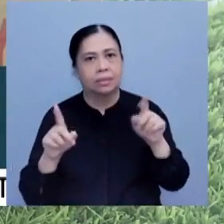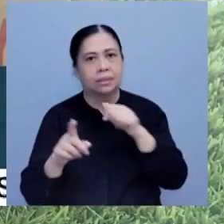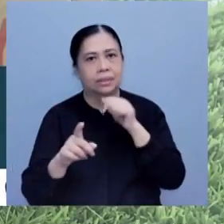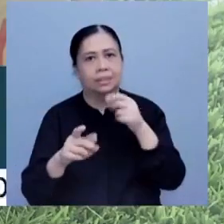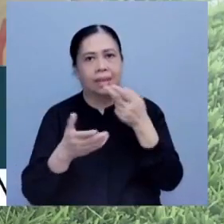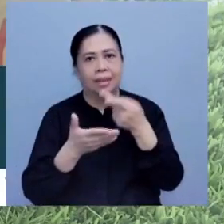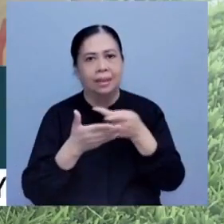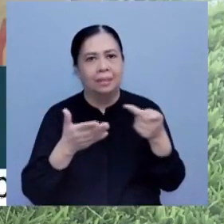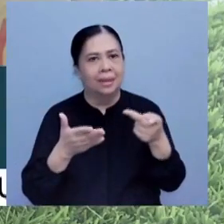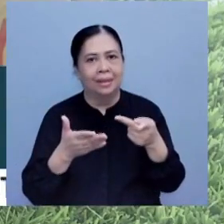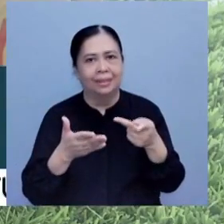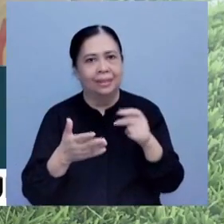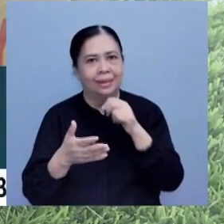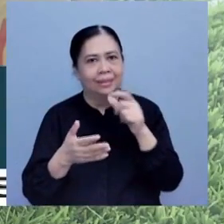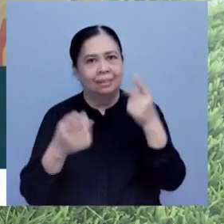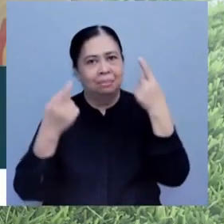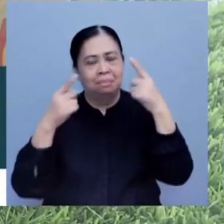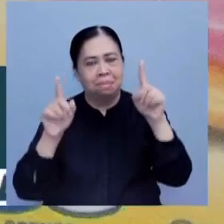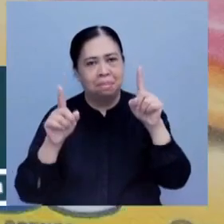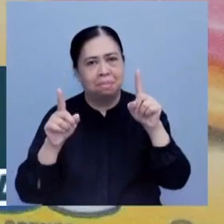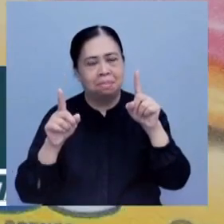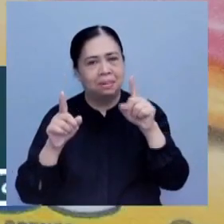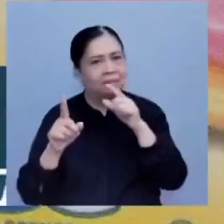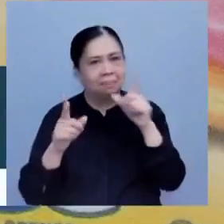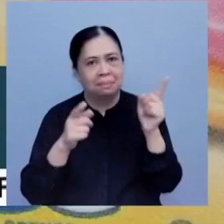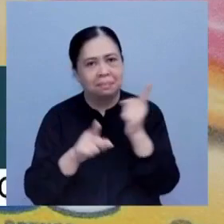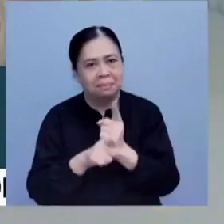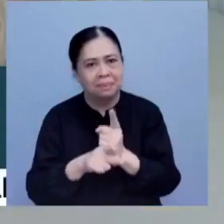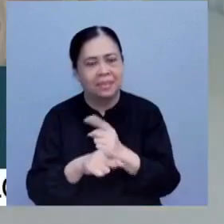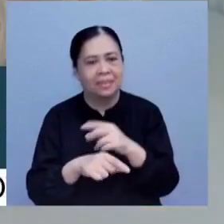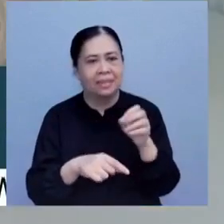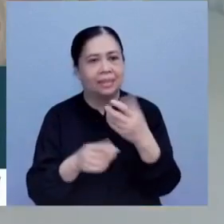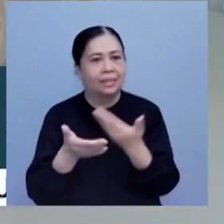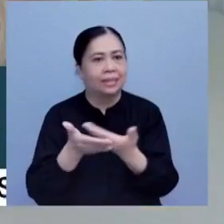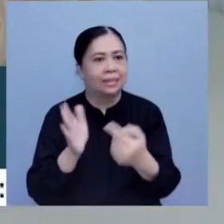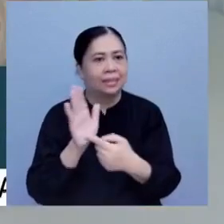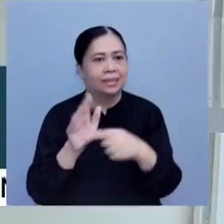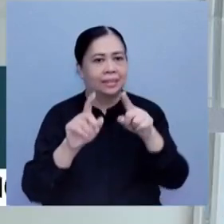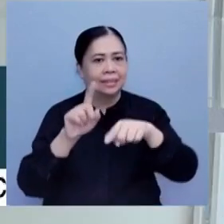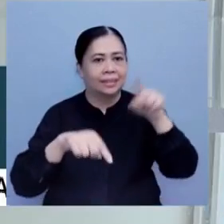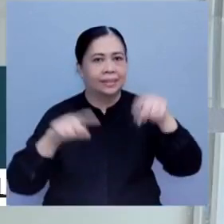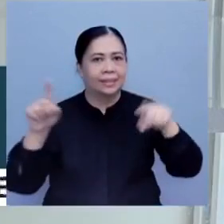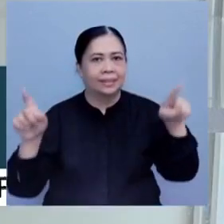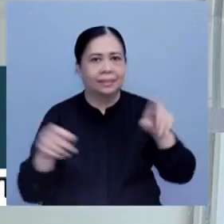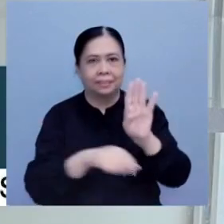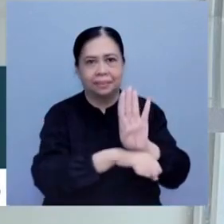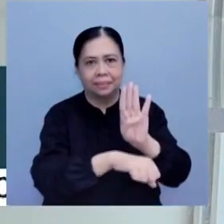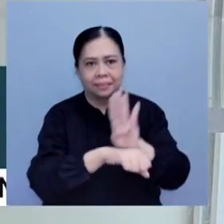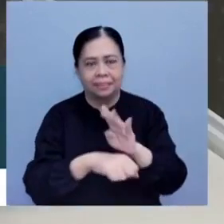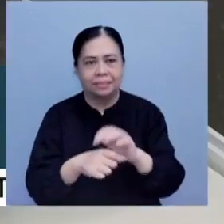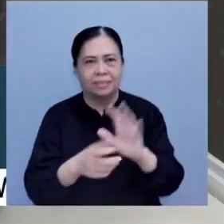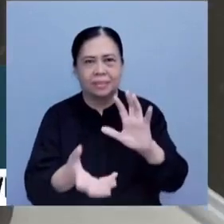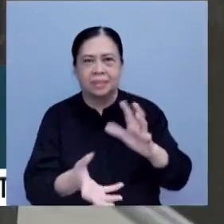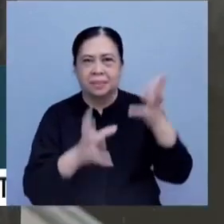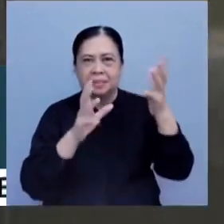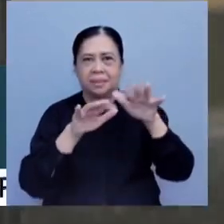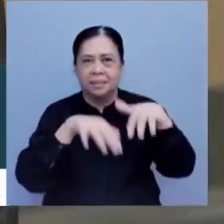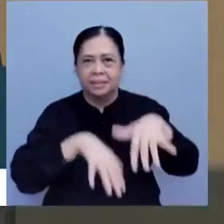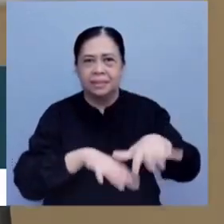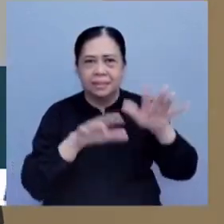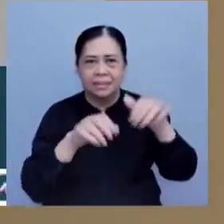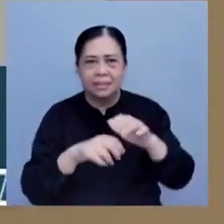and things did not turn out the way they had planned. The objects represent a range of industries, from disasters at sea to